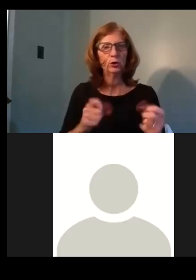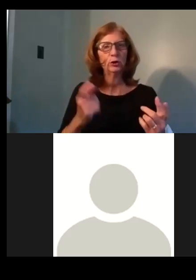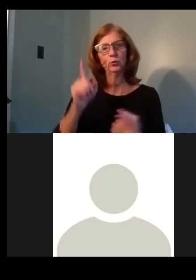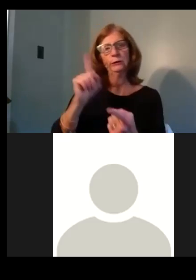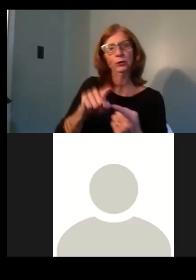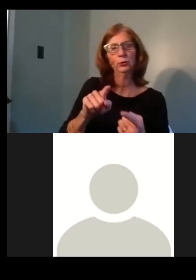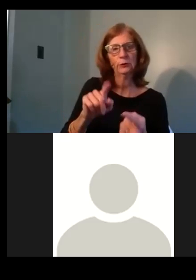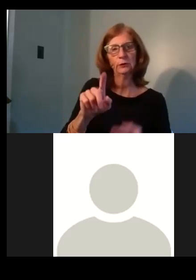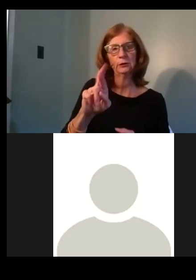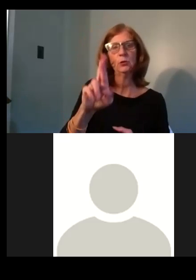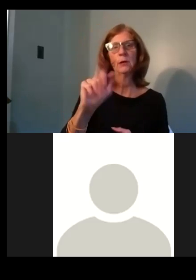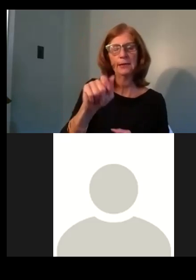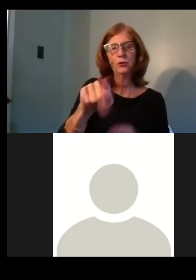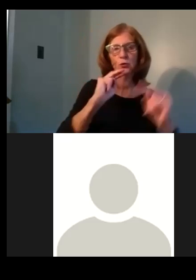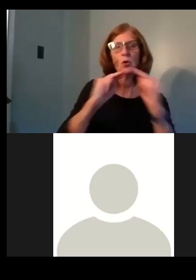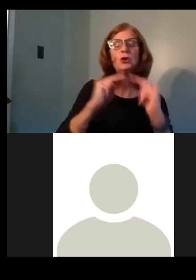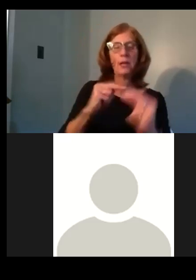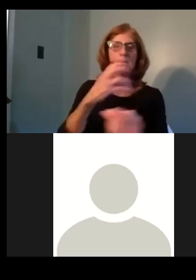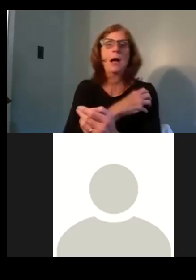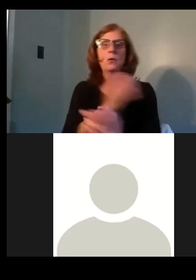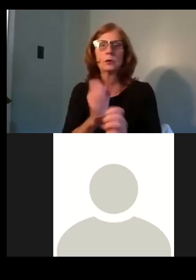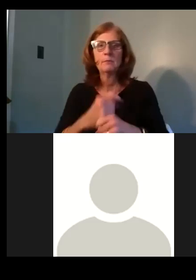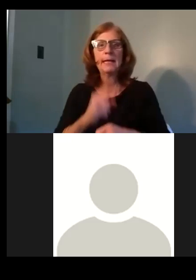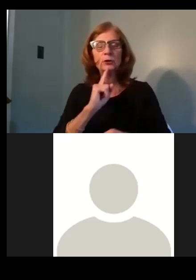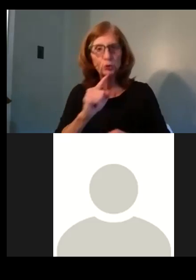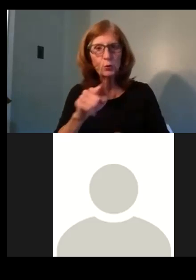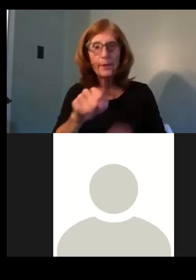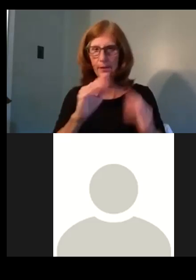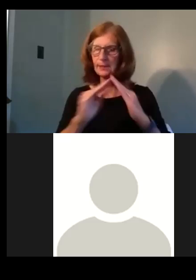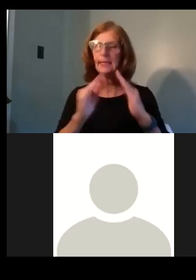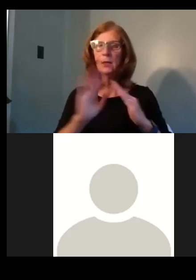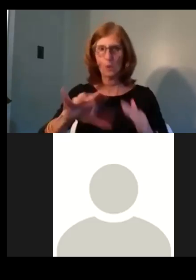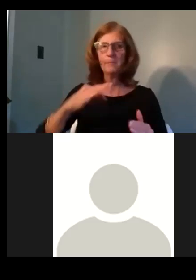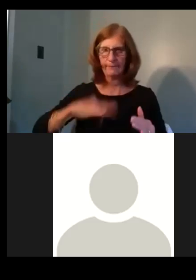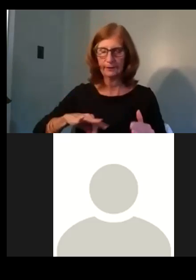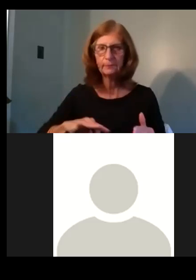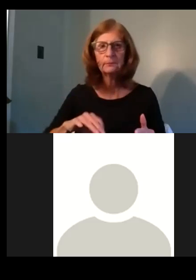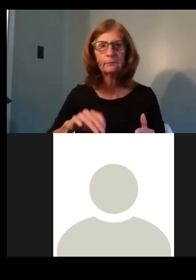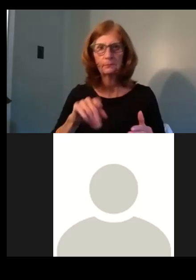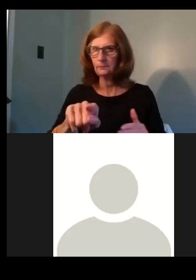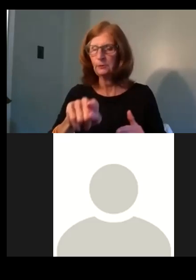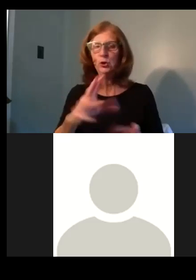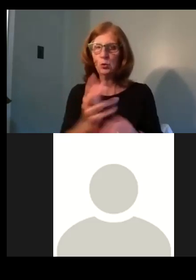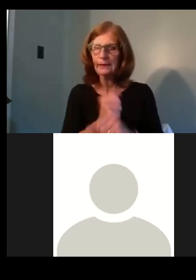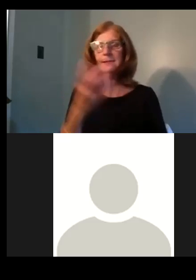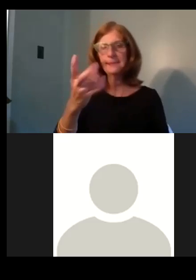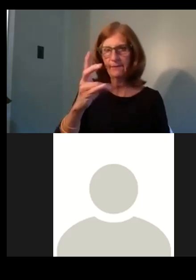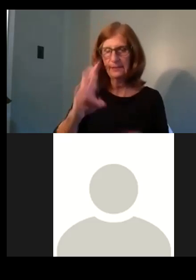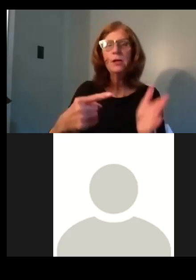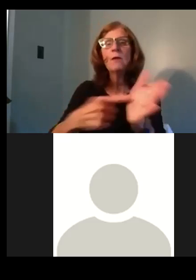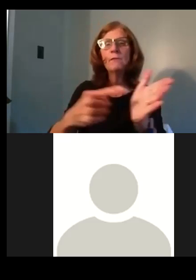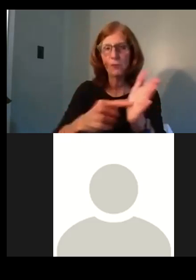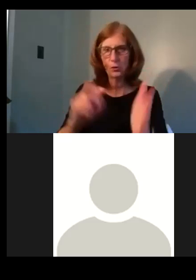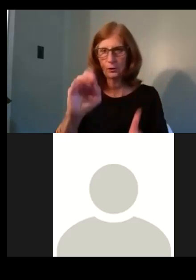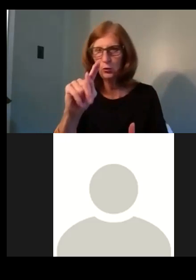URA and negotiating power to make, to ensure that, you know, the city's going to get 17 affordable units out of this thousands of